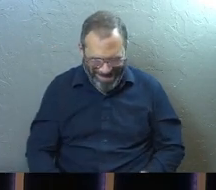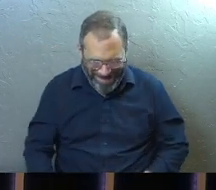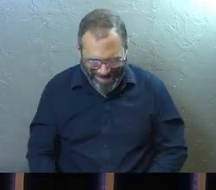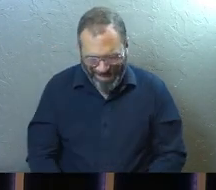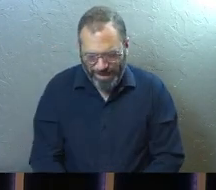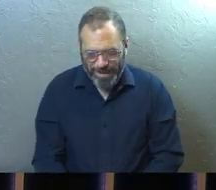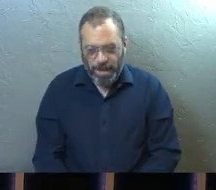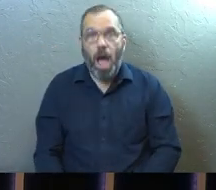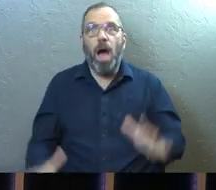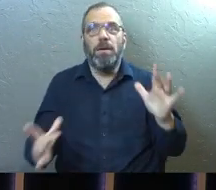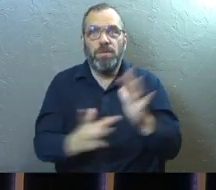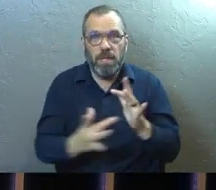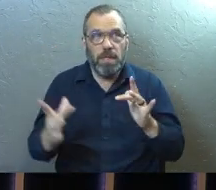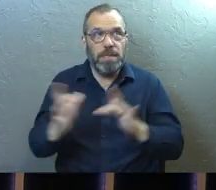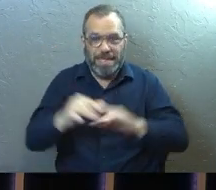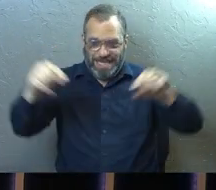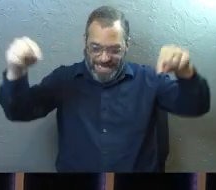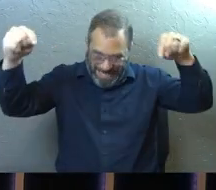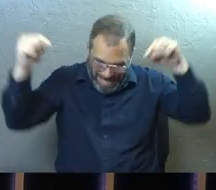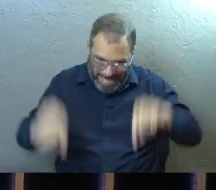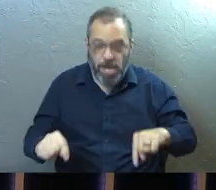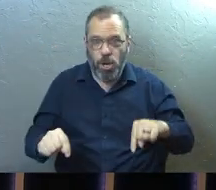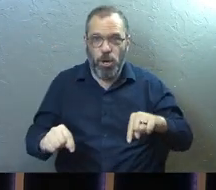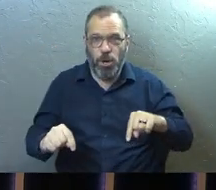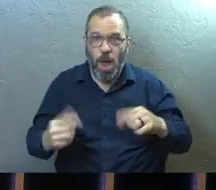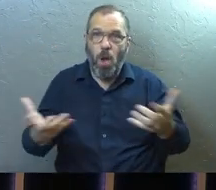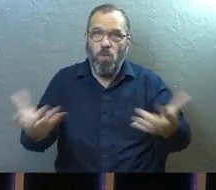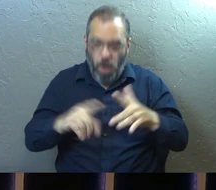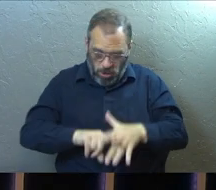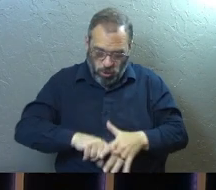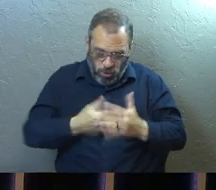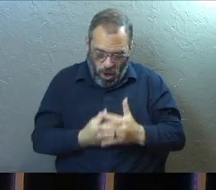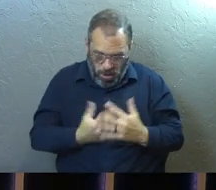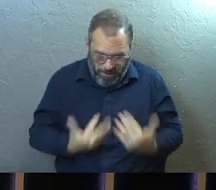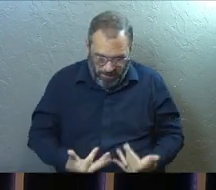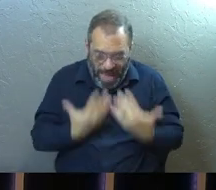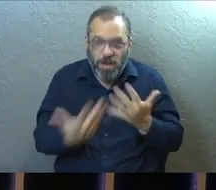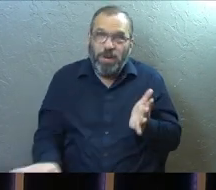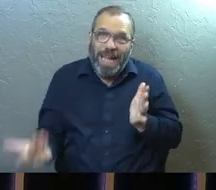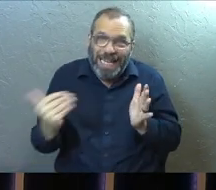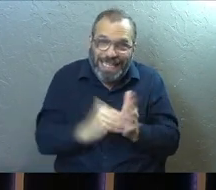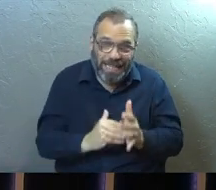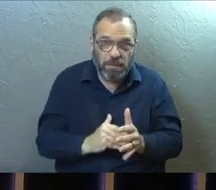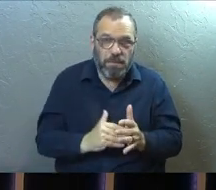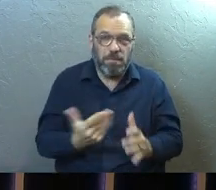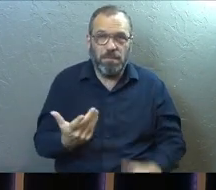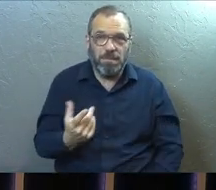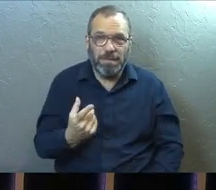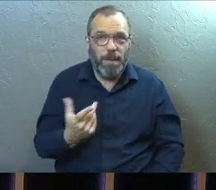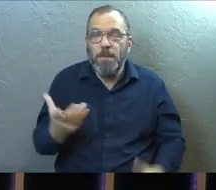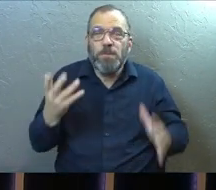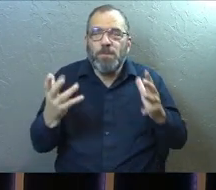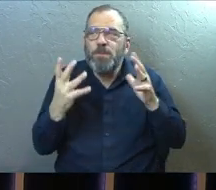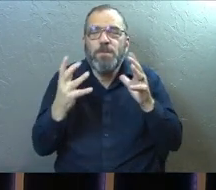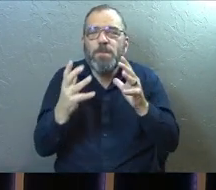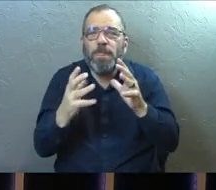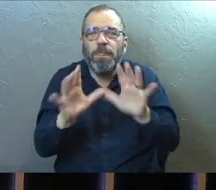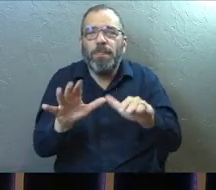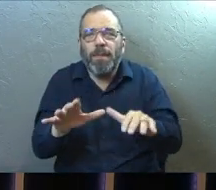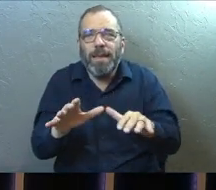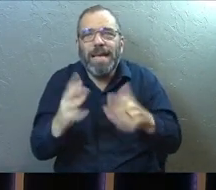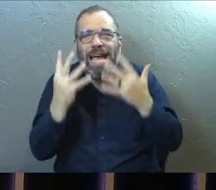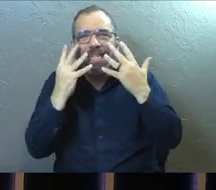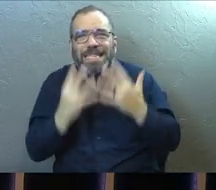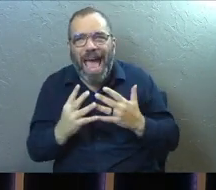Like Jesus is here and wants to reignite you. Right? Like it's only